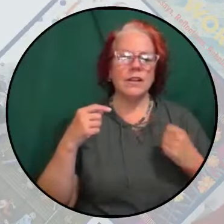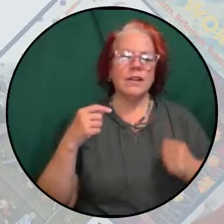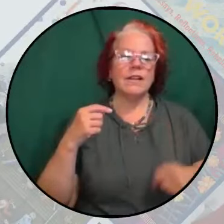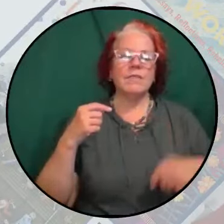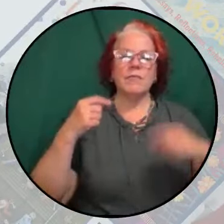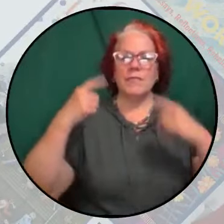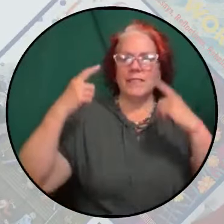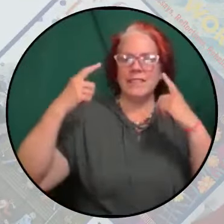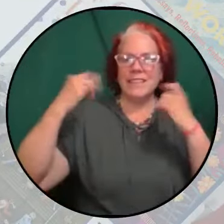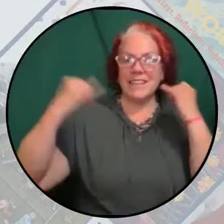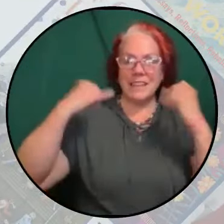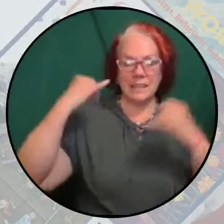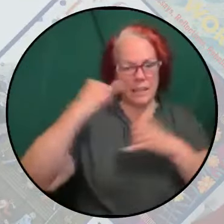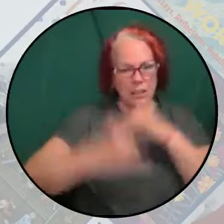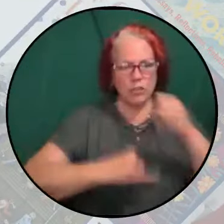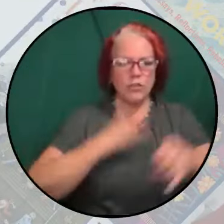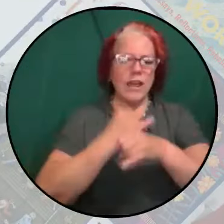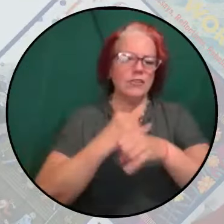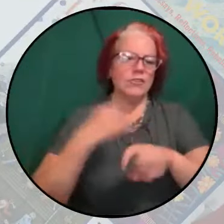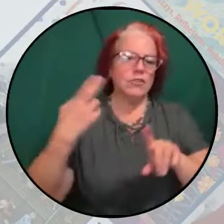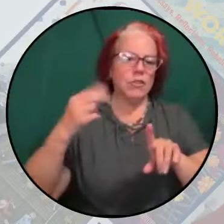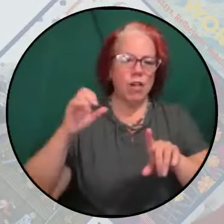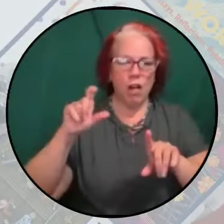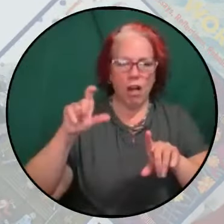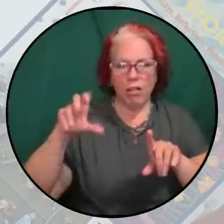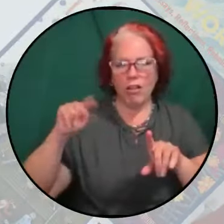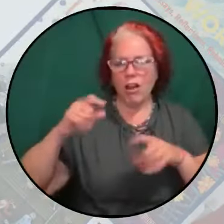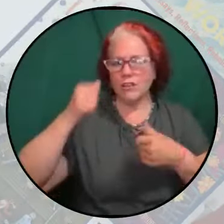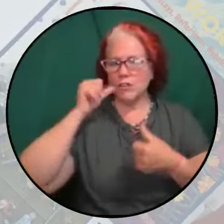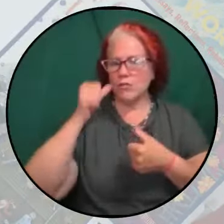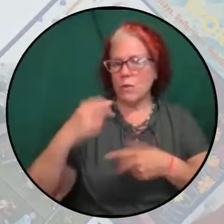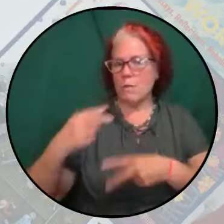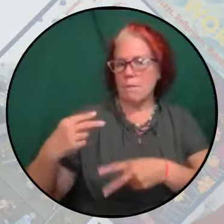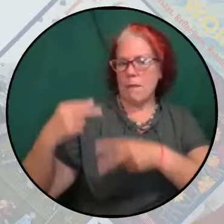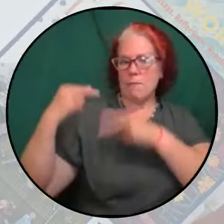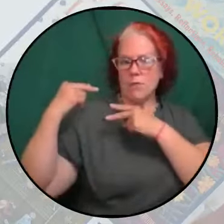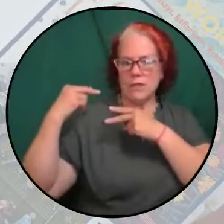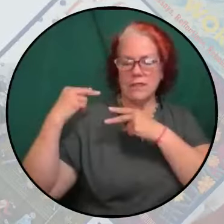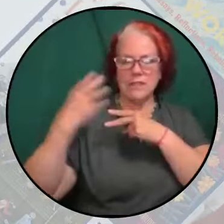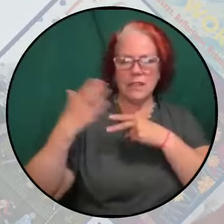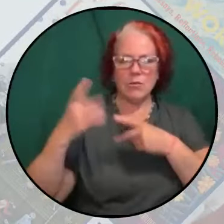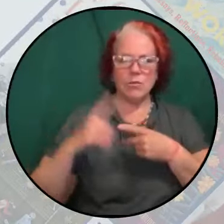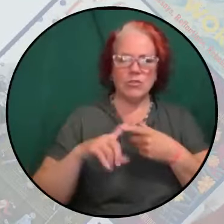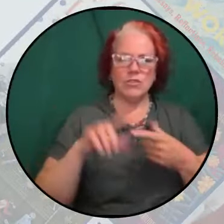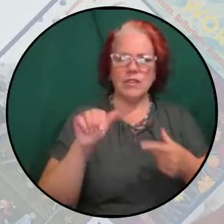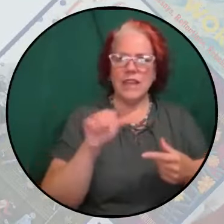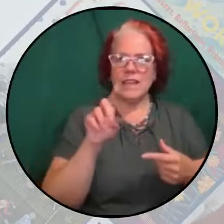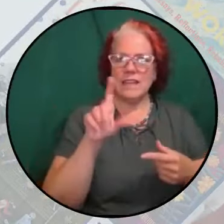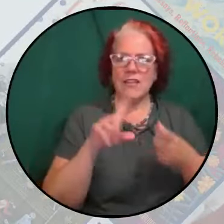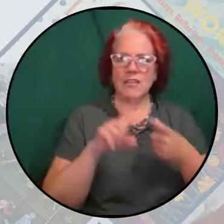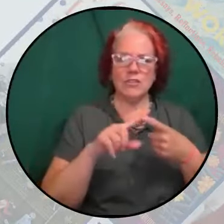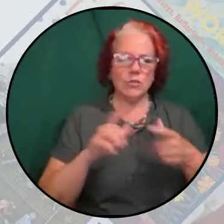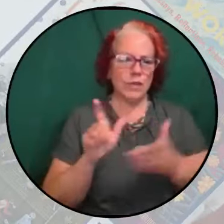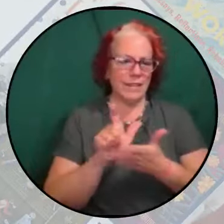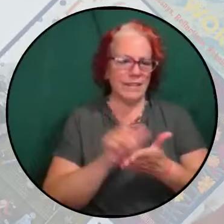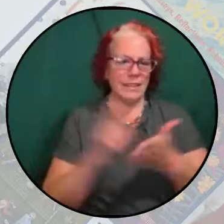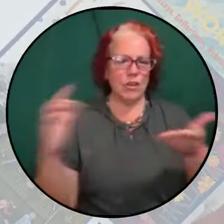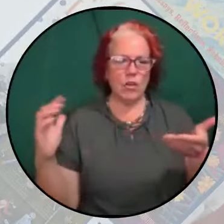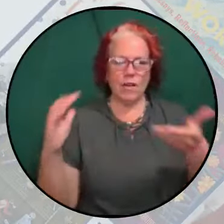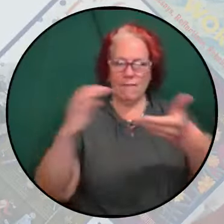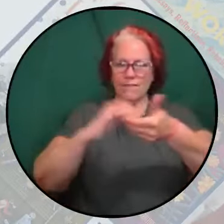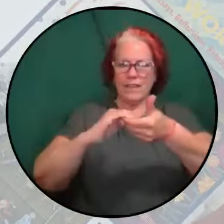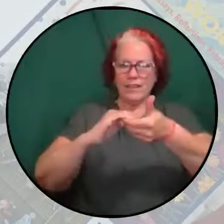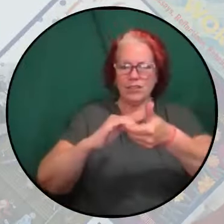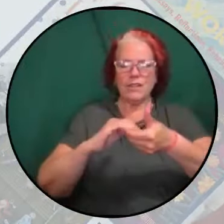definition of anti-Semitism, which is designed specifically to do that legal conflation of anti-Semitism and anti